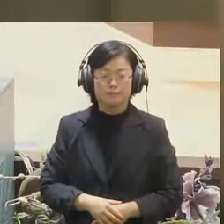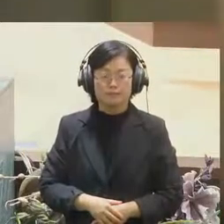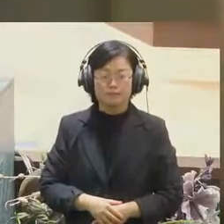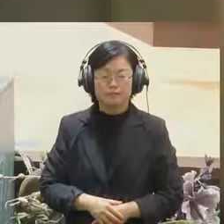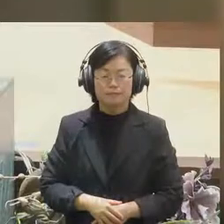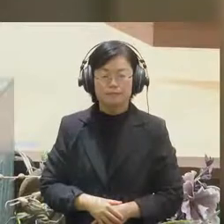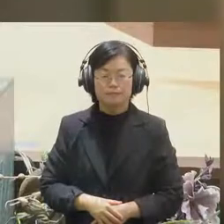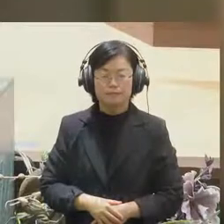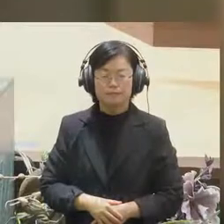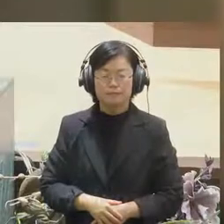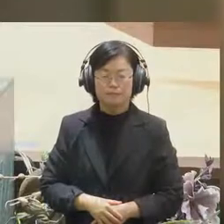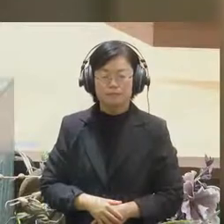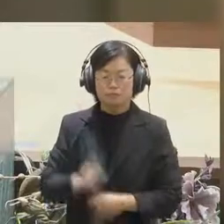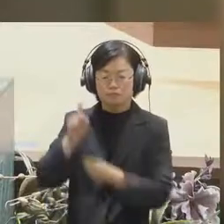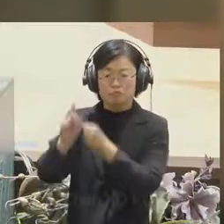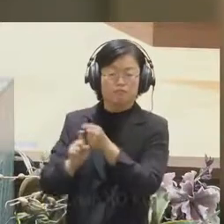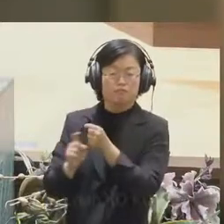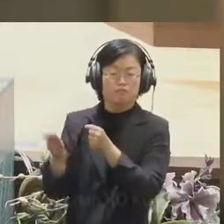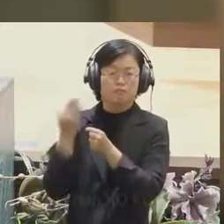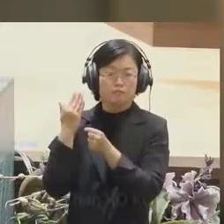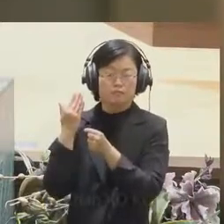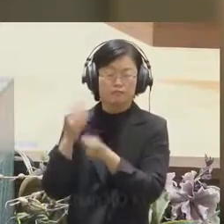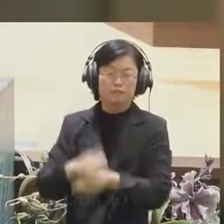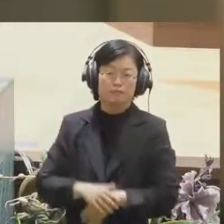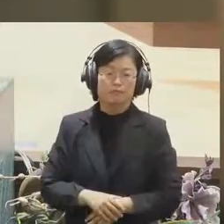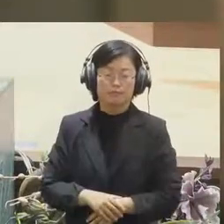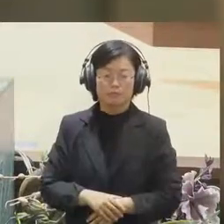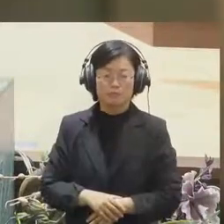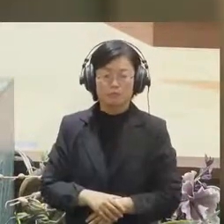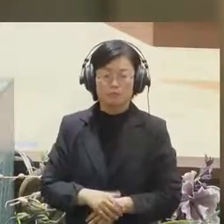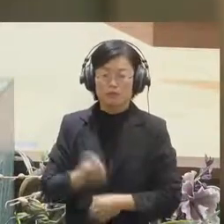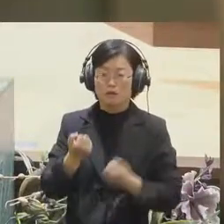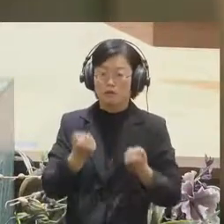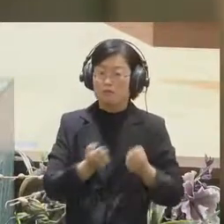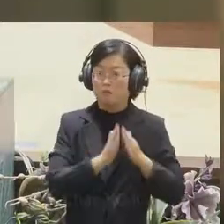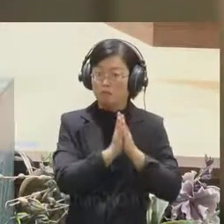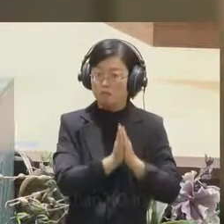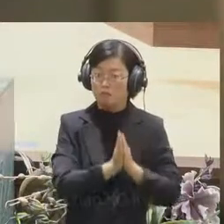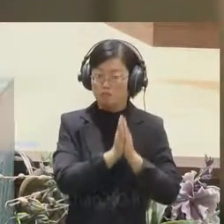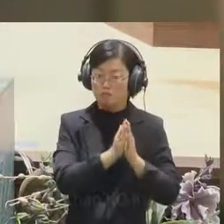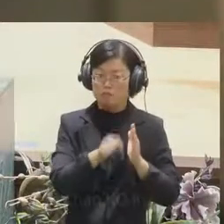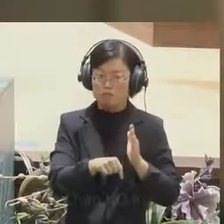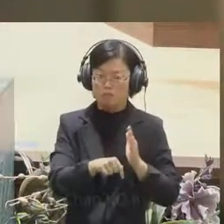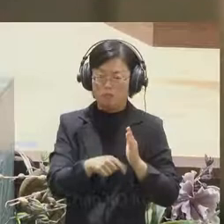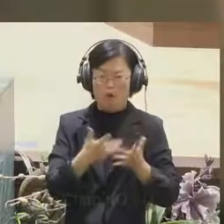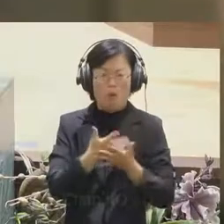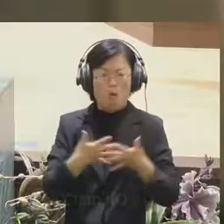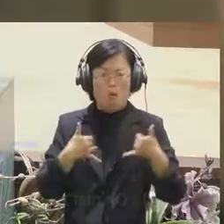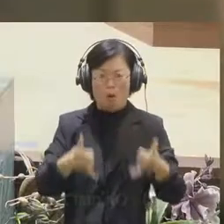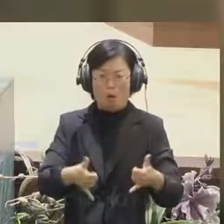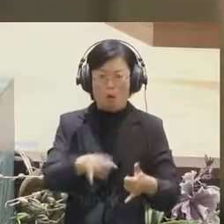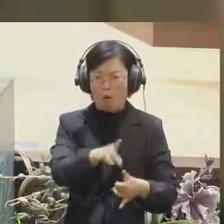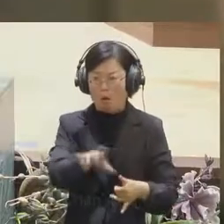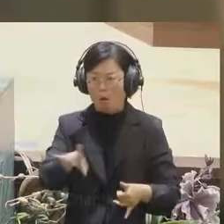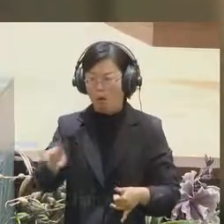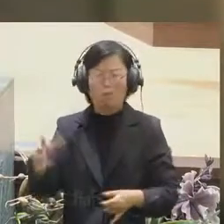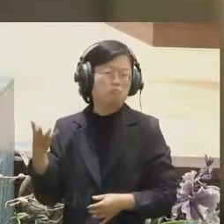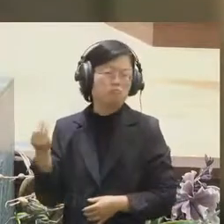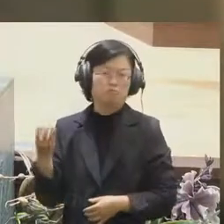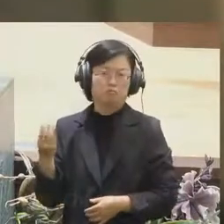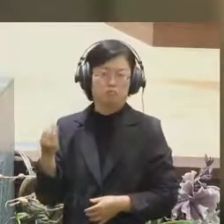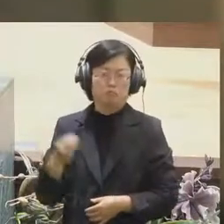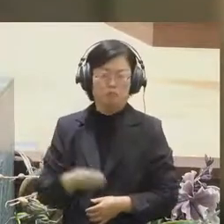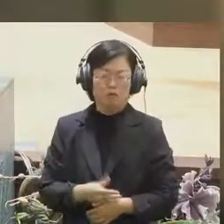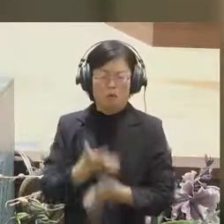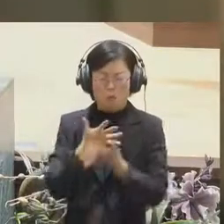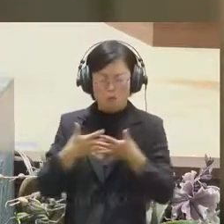well ten years agoin Myanmarthe mobile internet was not availableand the internet sensor shift was high